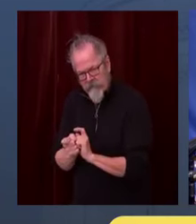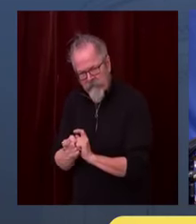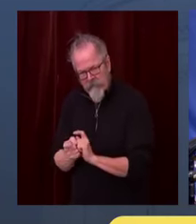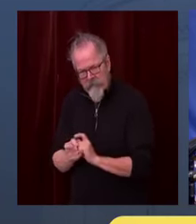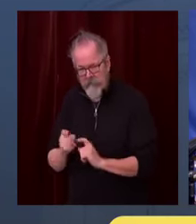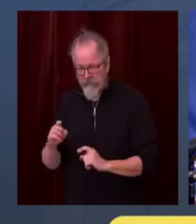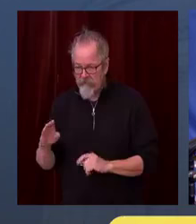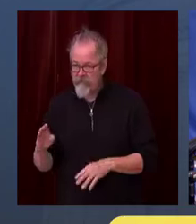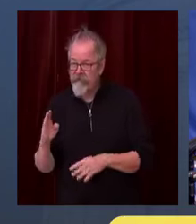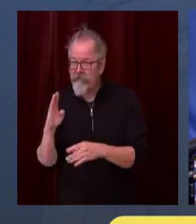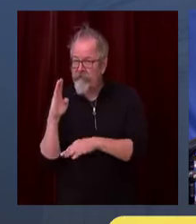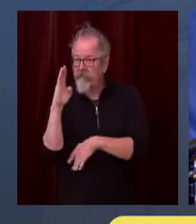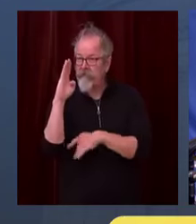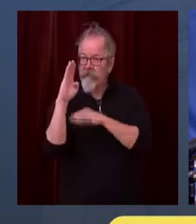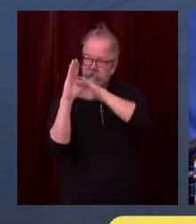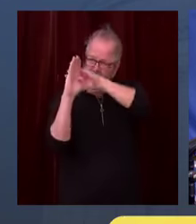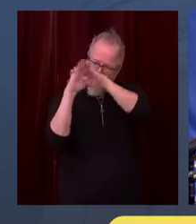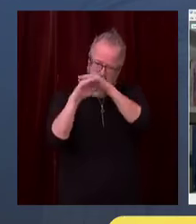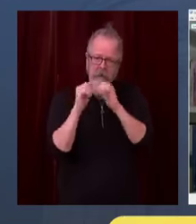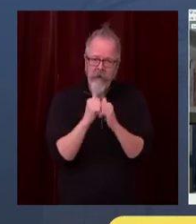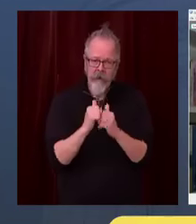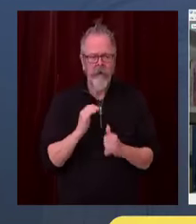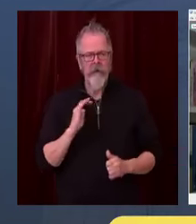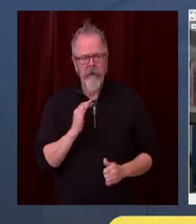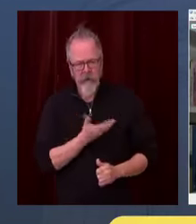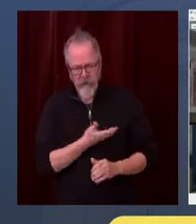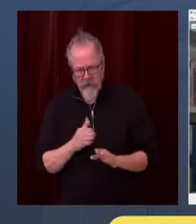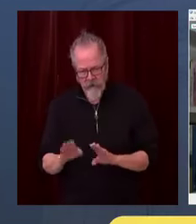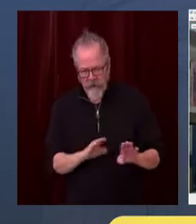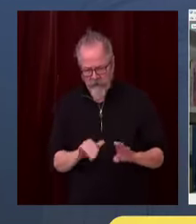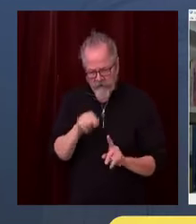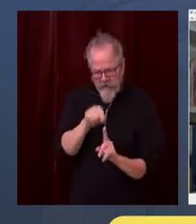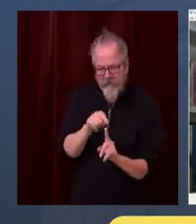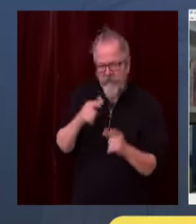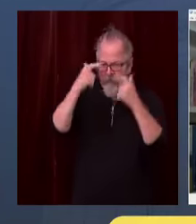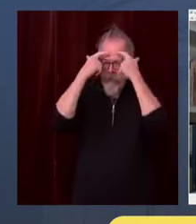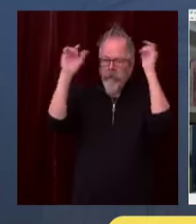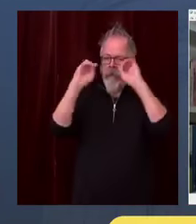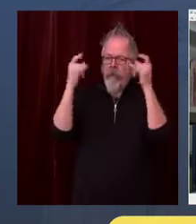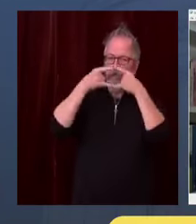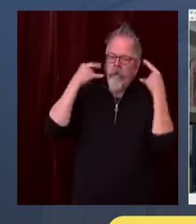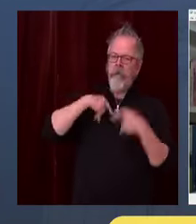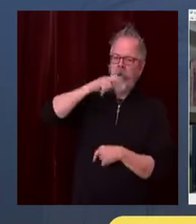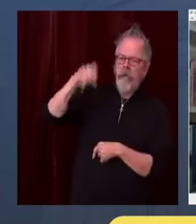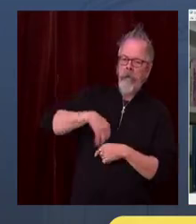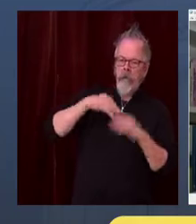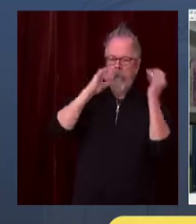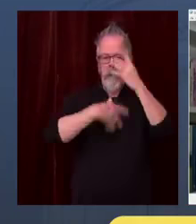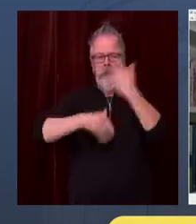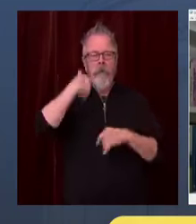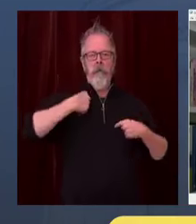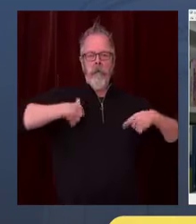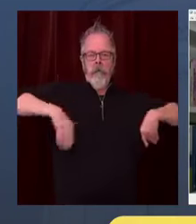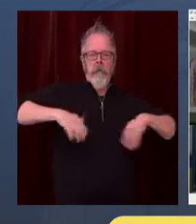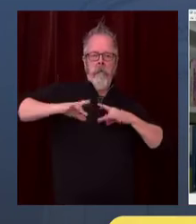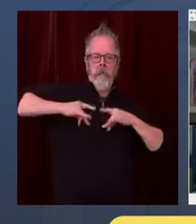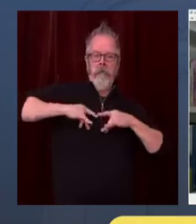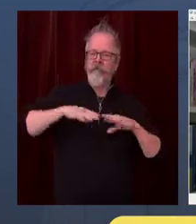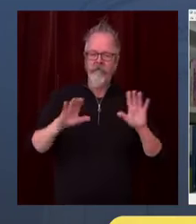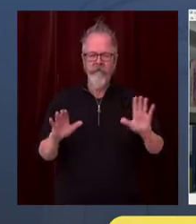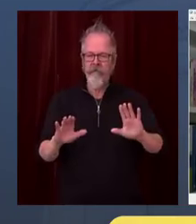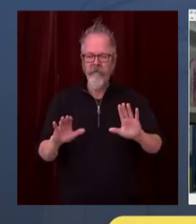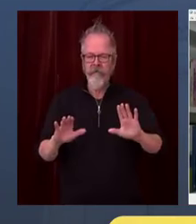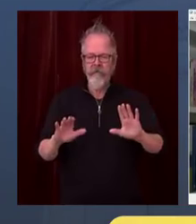And I really appreciate being invited to share a few thoughts this morning. know, like everywhere in the state,